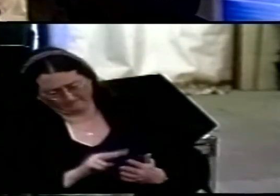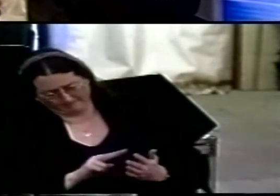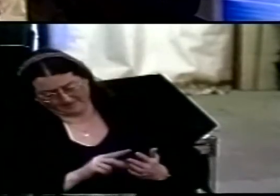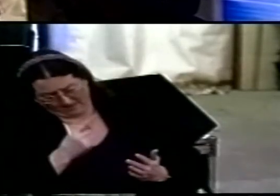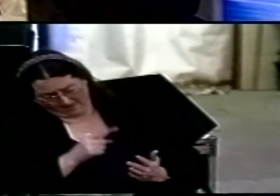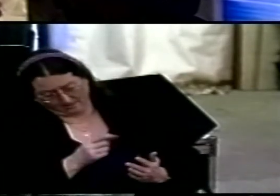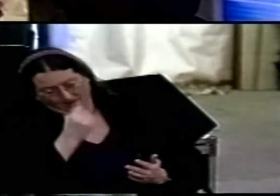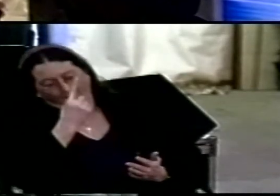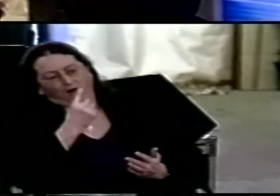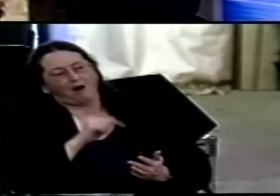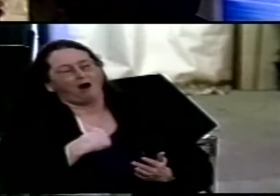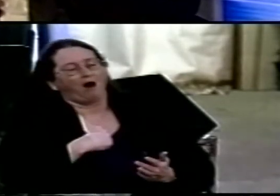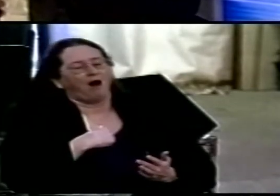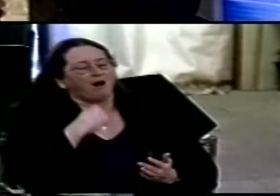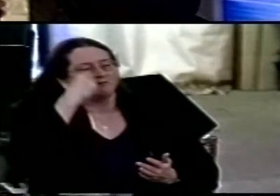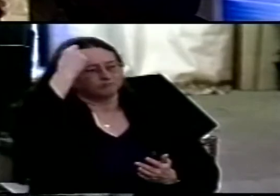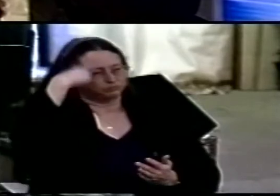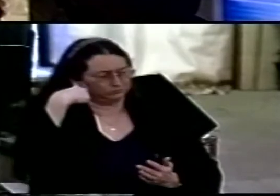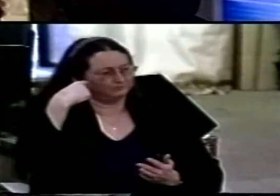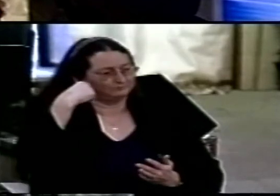that the unity of the body of Jesus